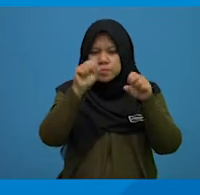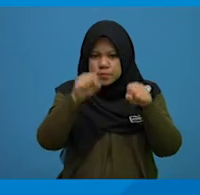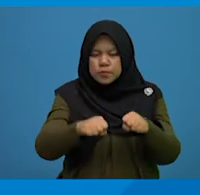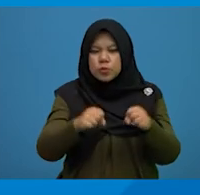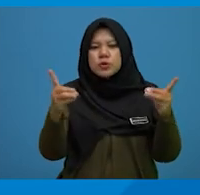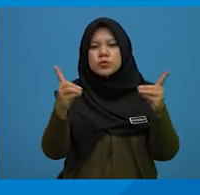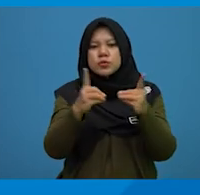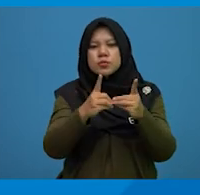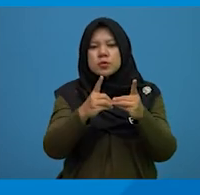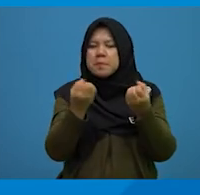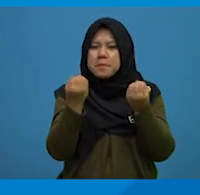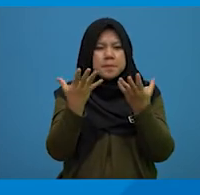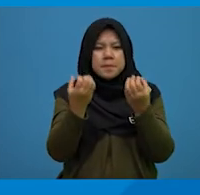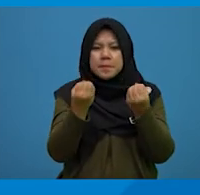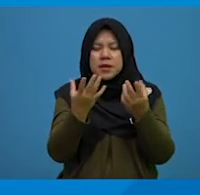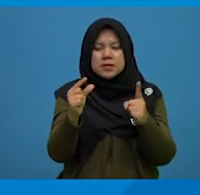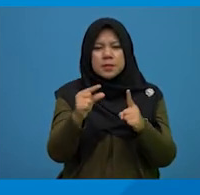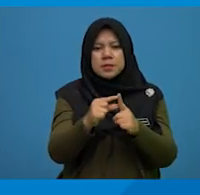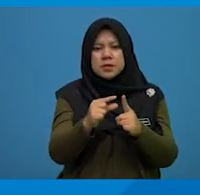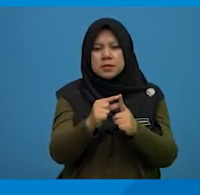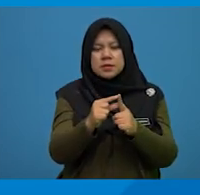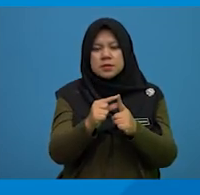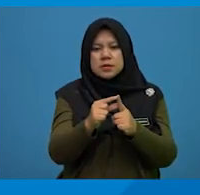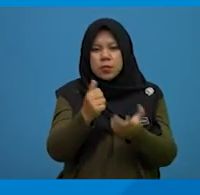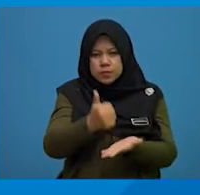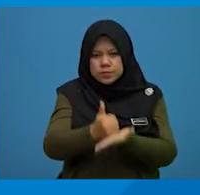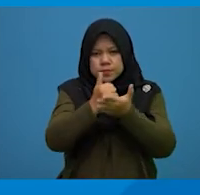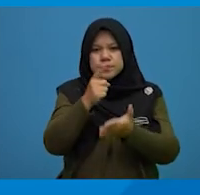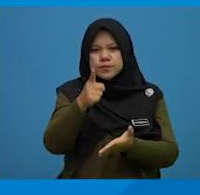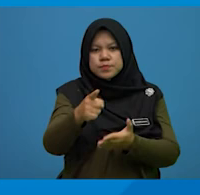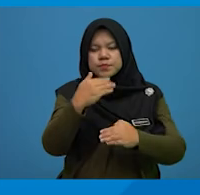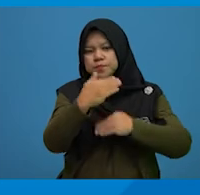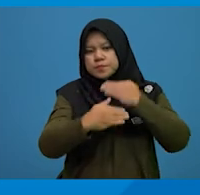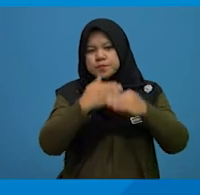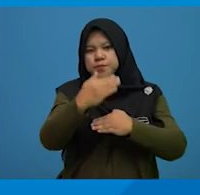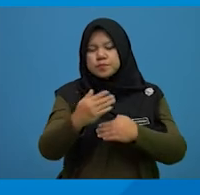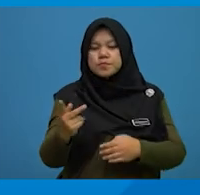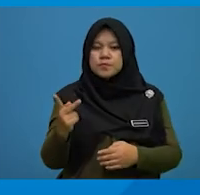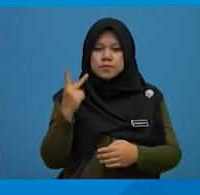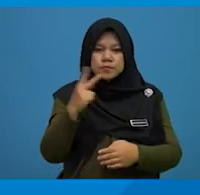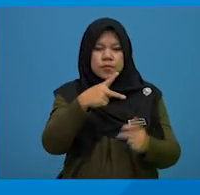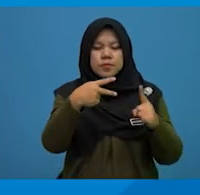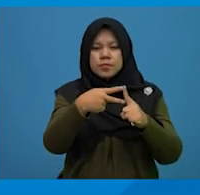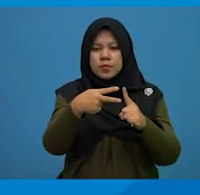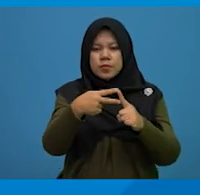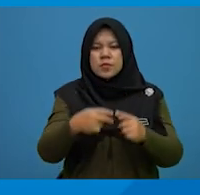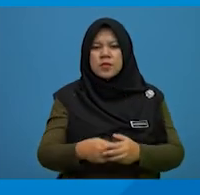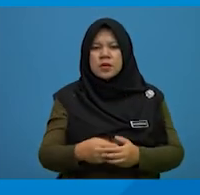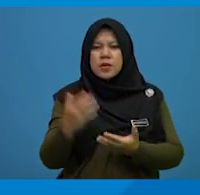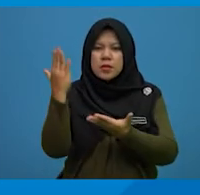you will come across with a variety of words that will help you to build stronger vocabulary.